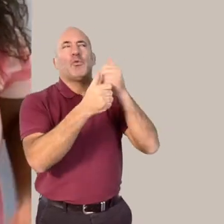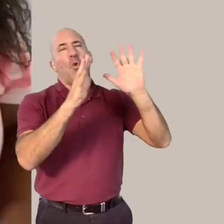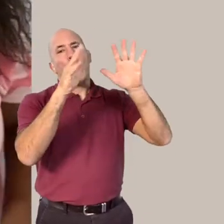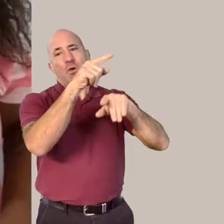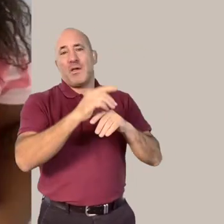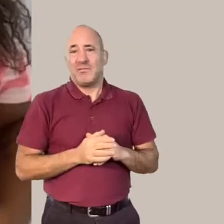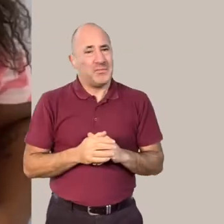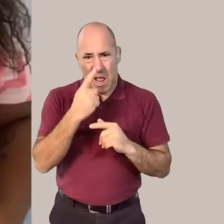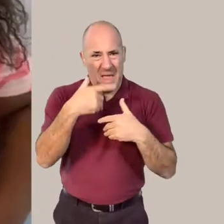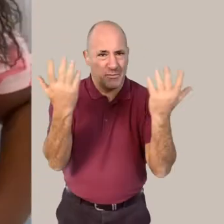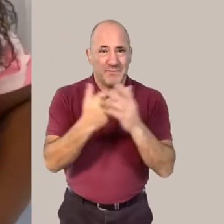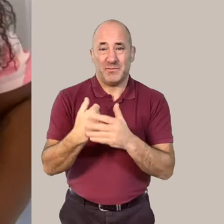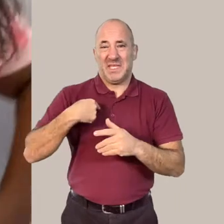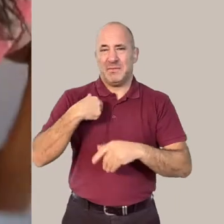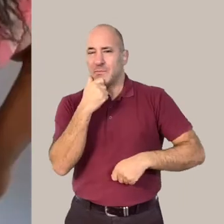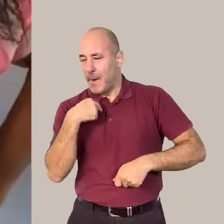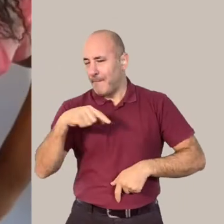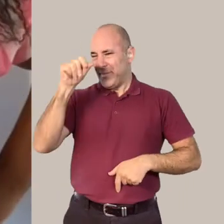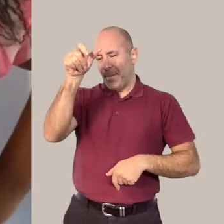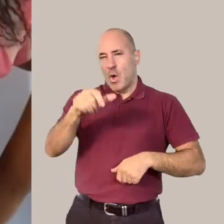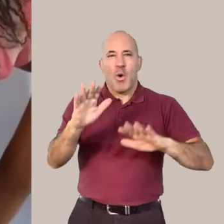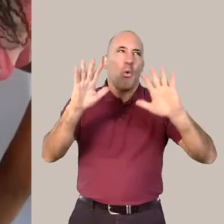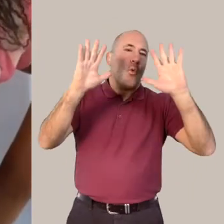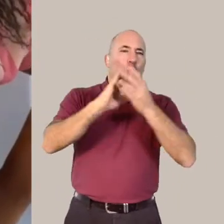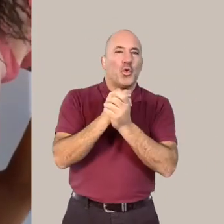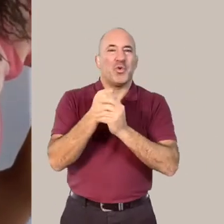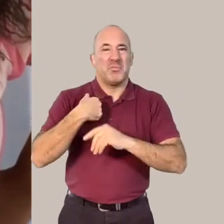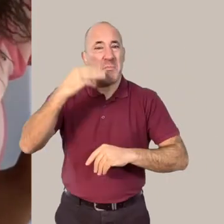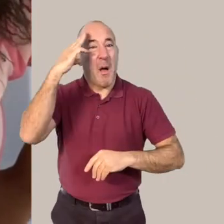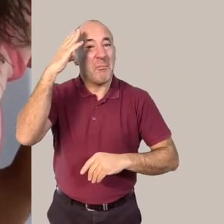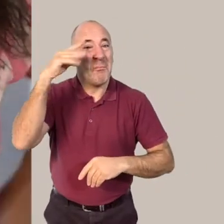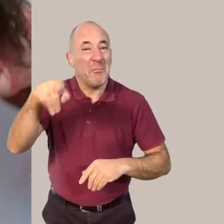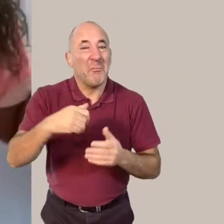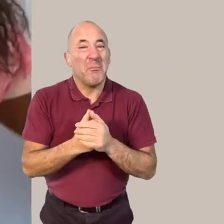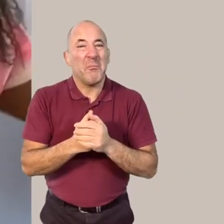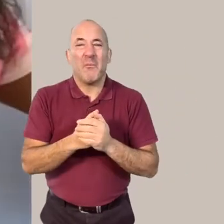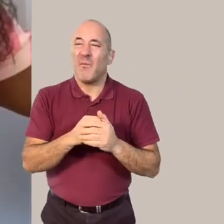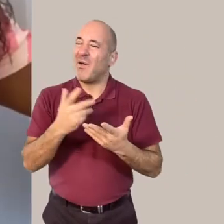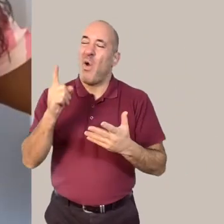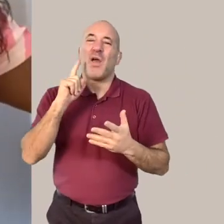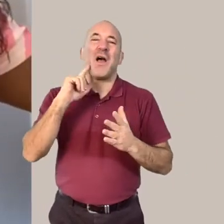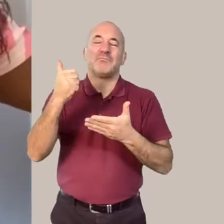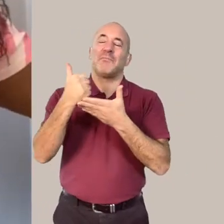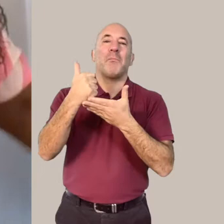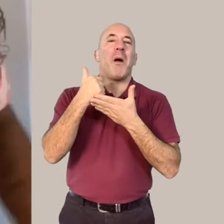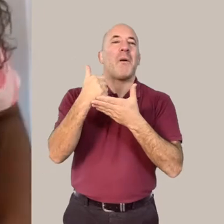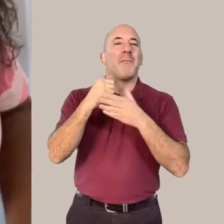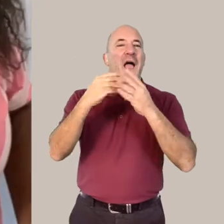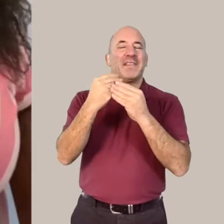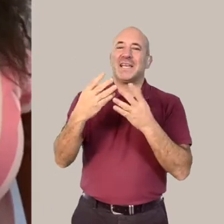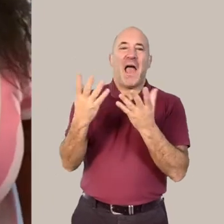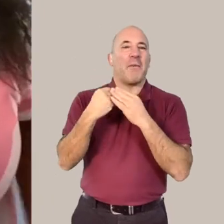For me, if I was to pick my hero, it would have to be my mum because she always saves the day for me.